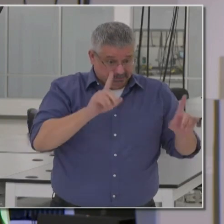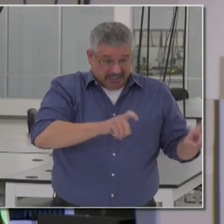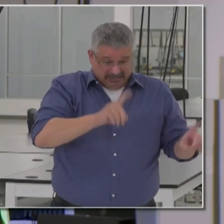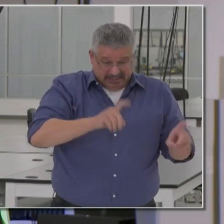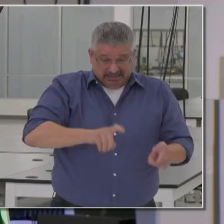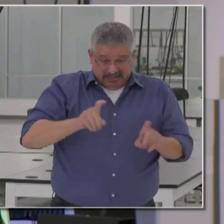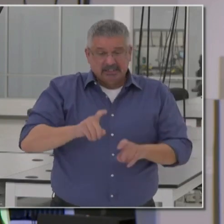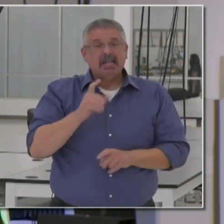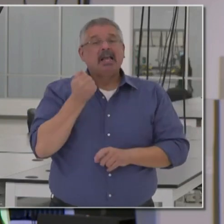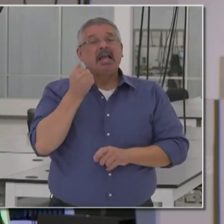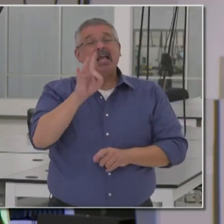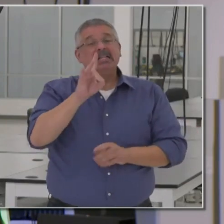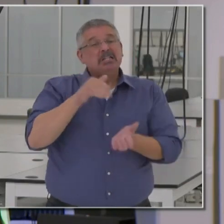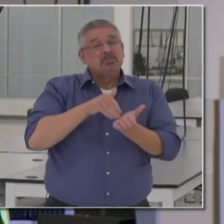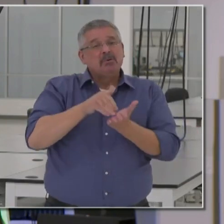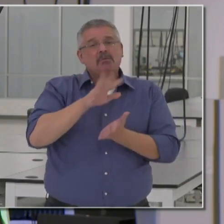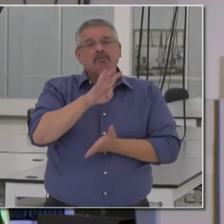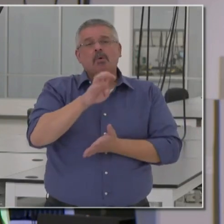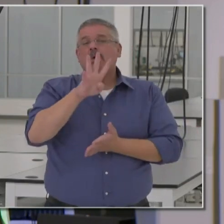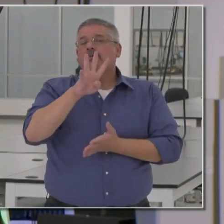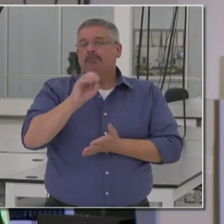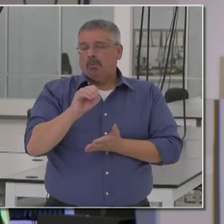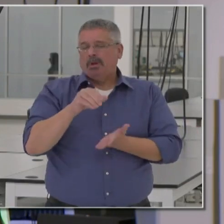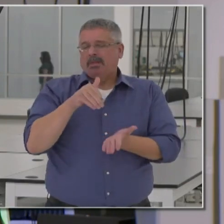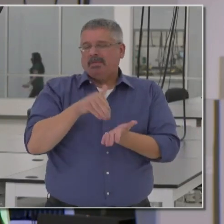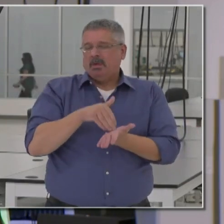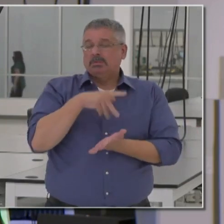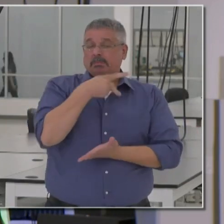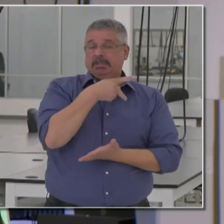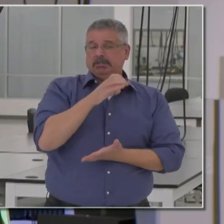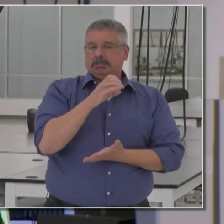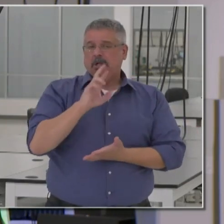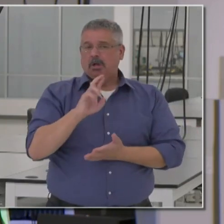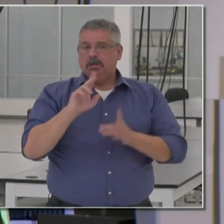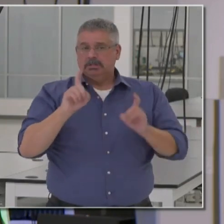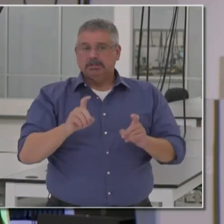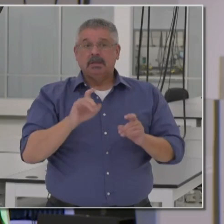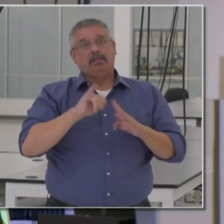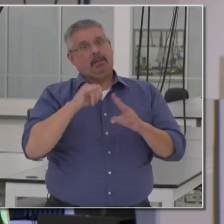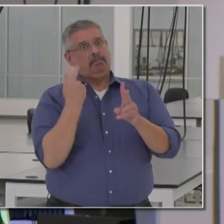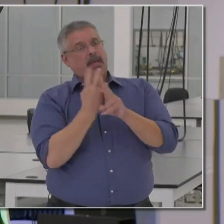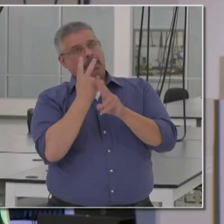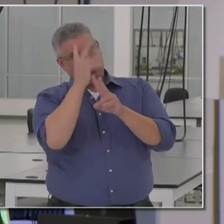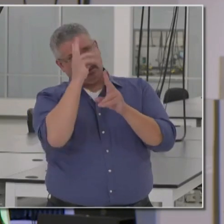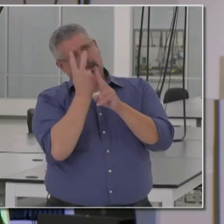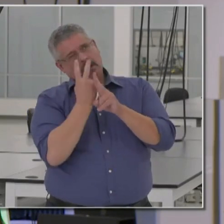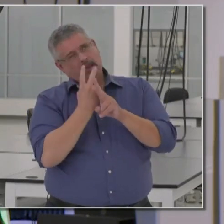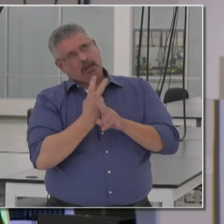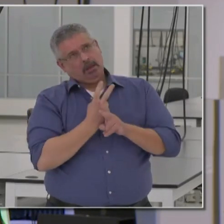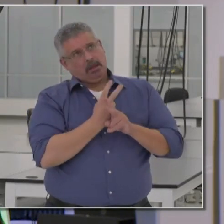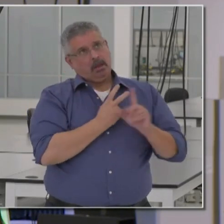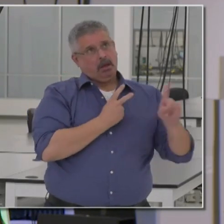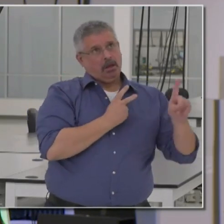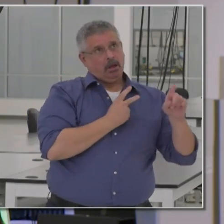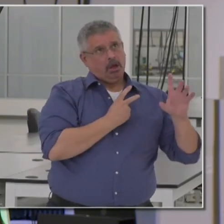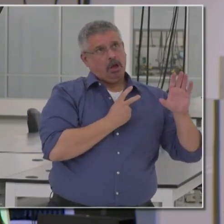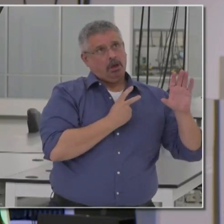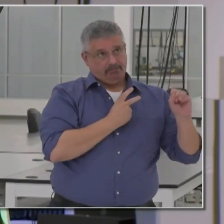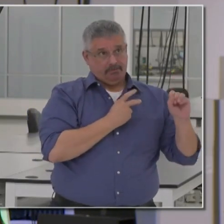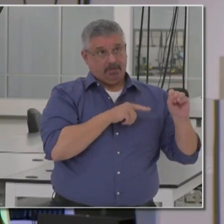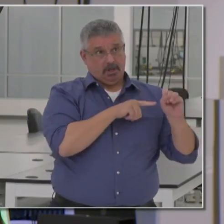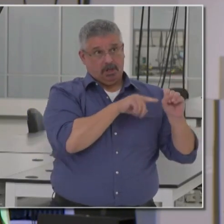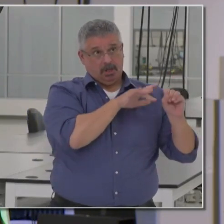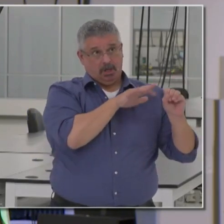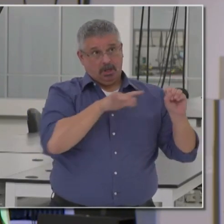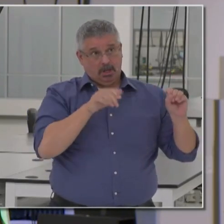,440,000 PCR tests. Do the math. Average cost of those tests,